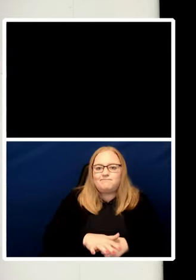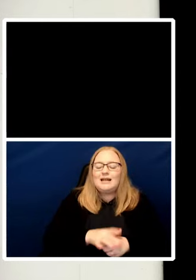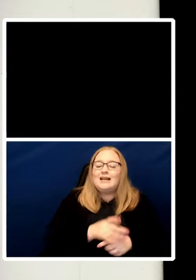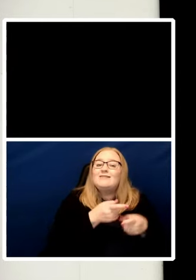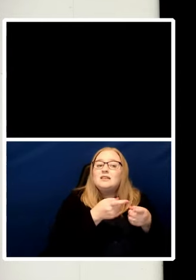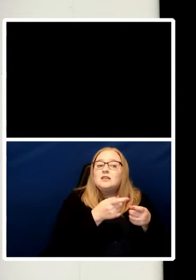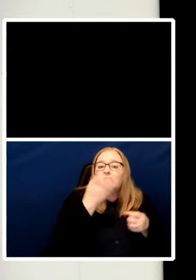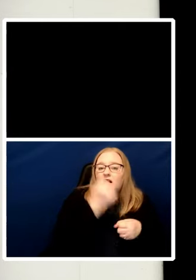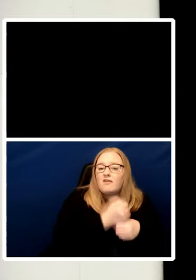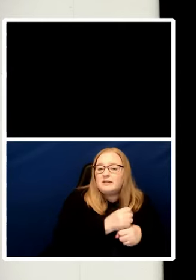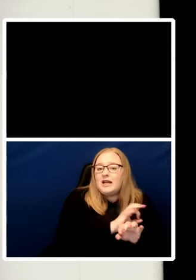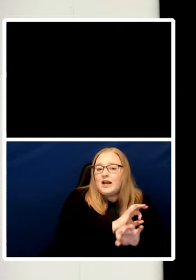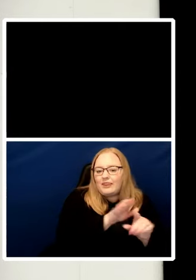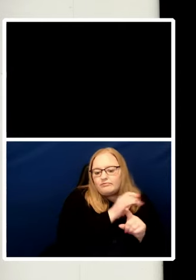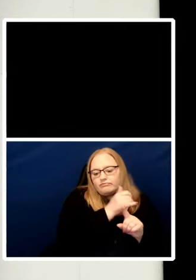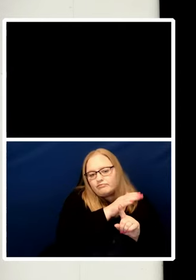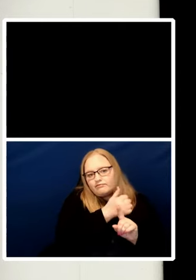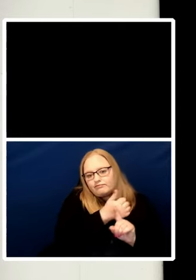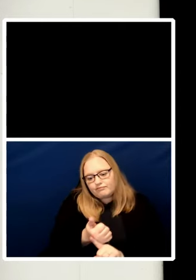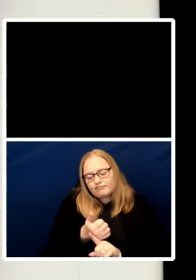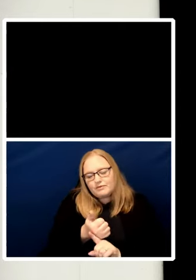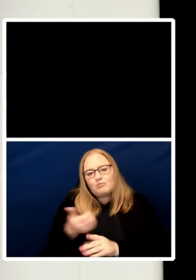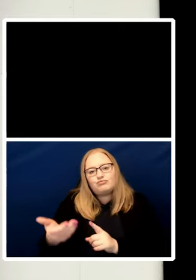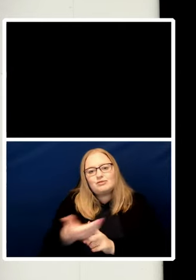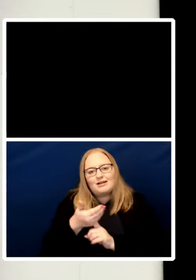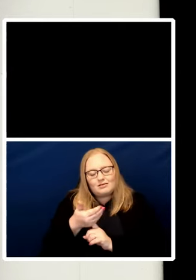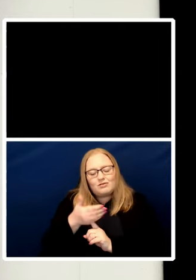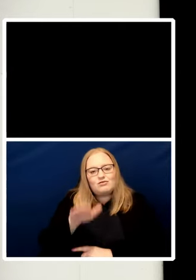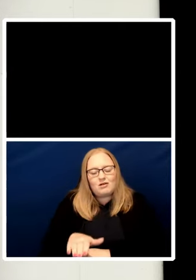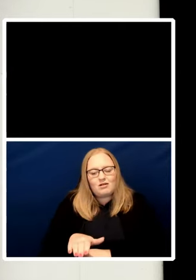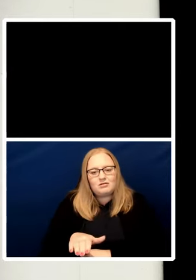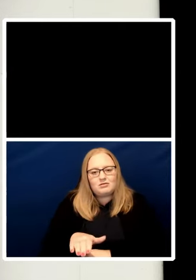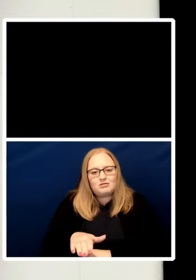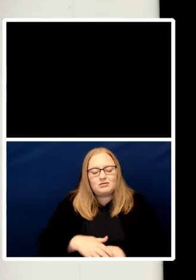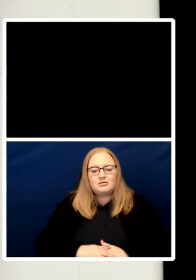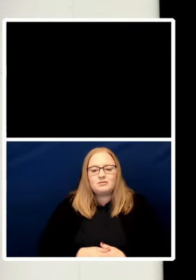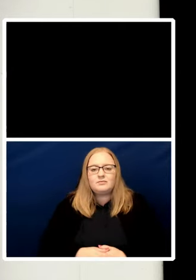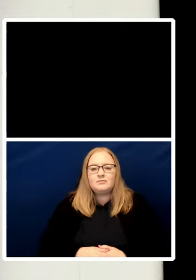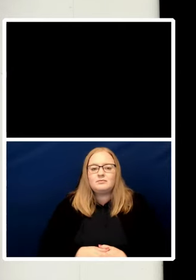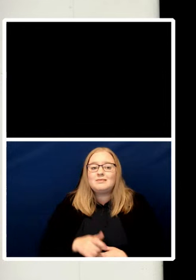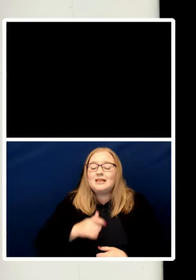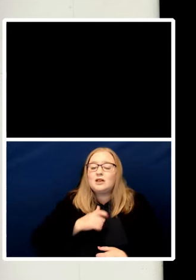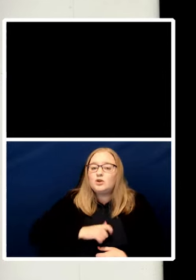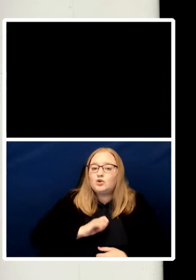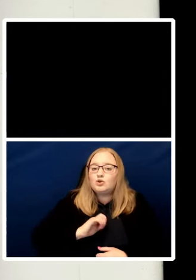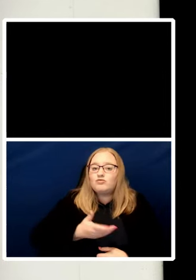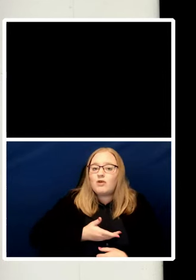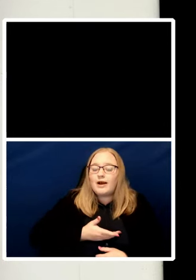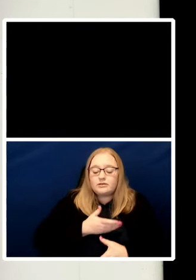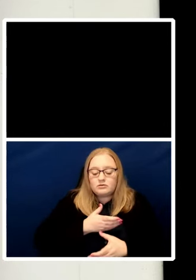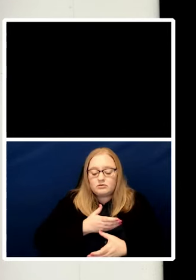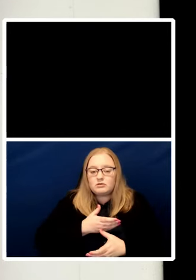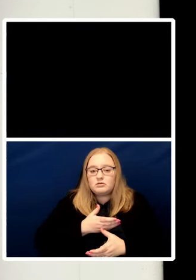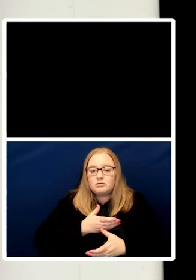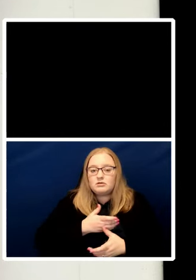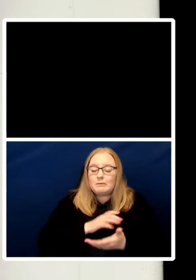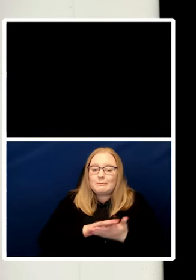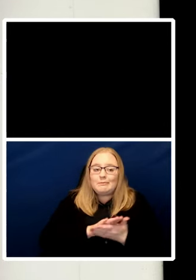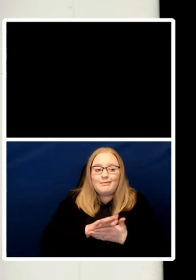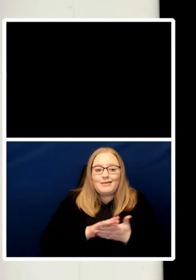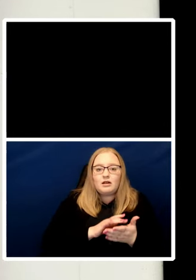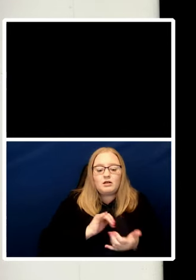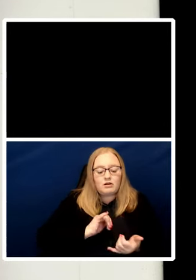Human rights don't replace ethical and moral choices, nor public, political, and policy